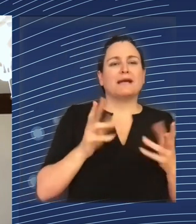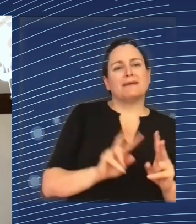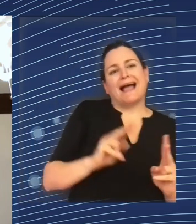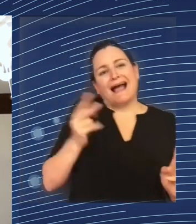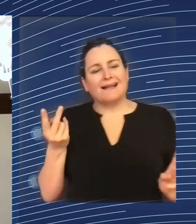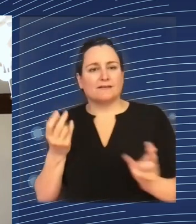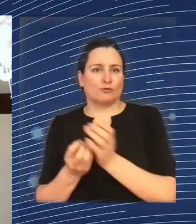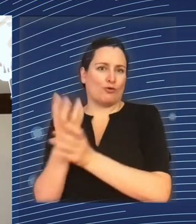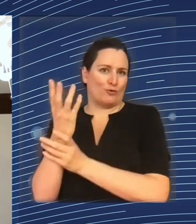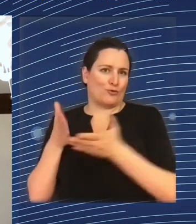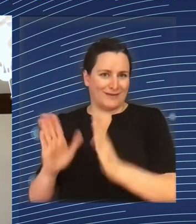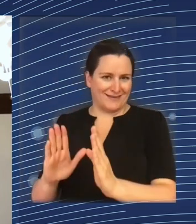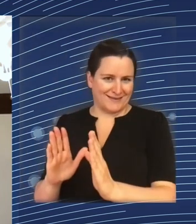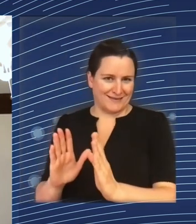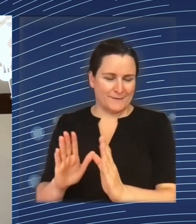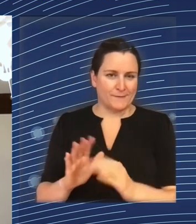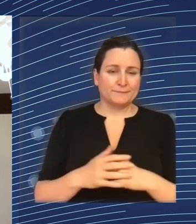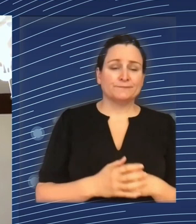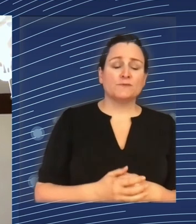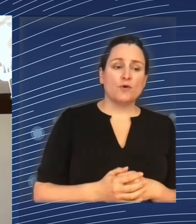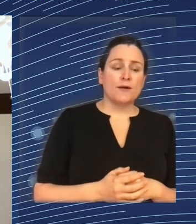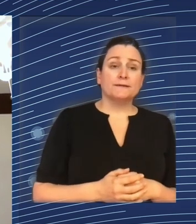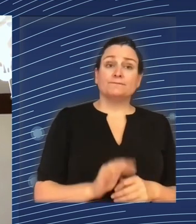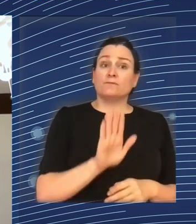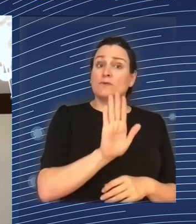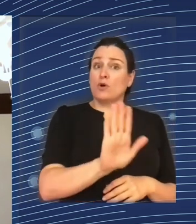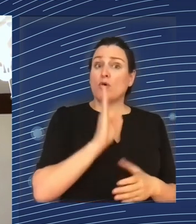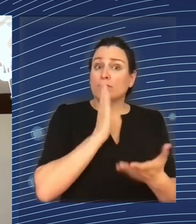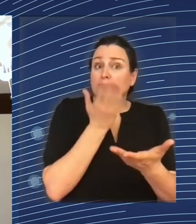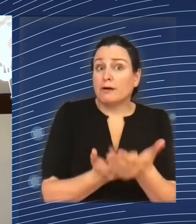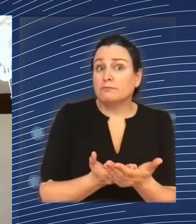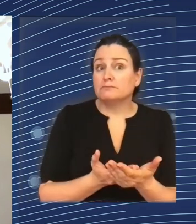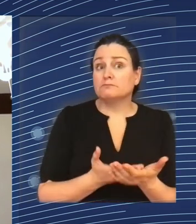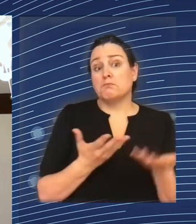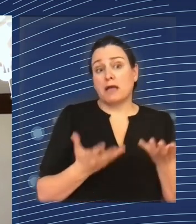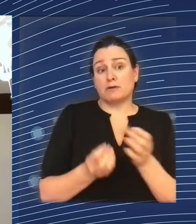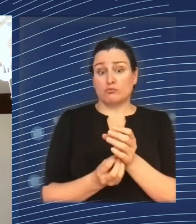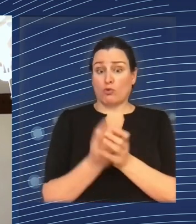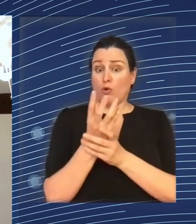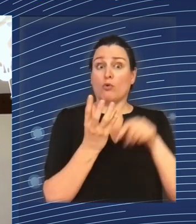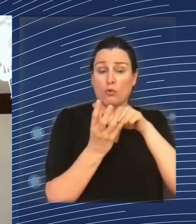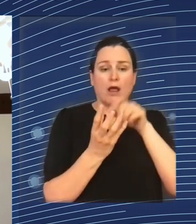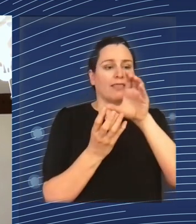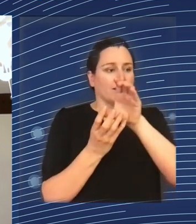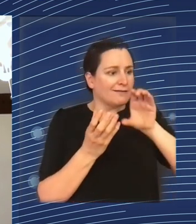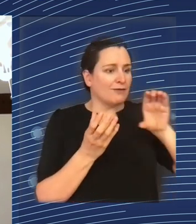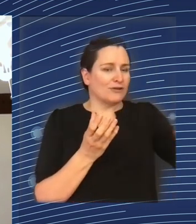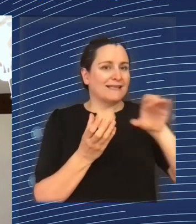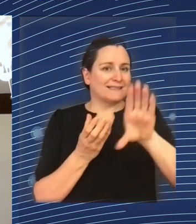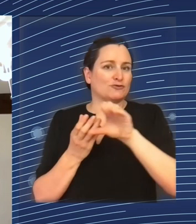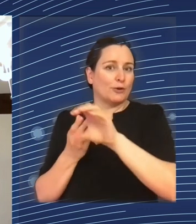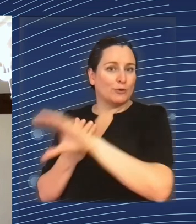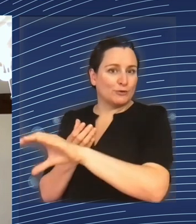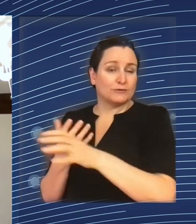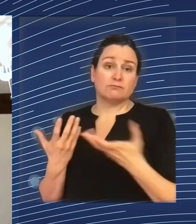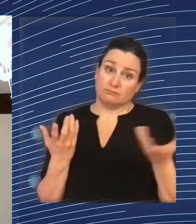Look, redistribution is good. And to some extent, that's what cohesion funds have done. But my